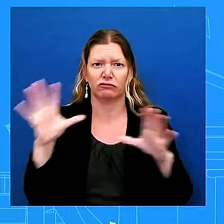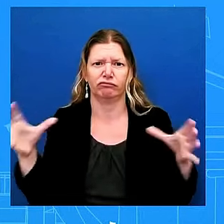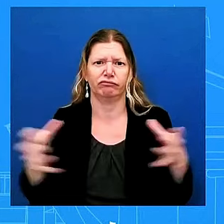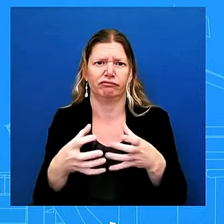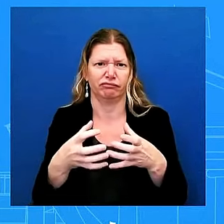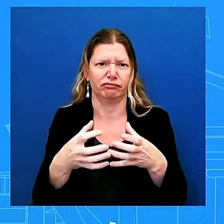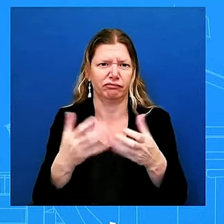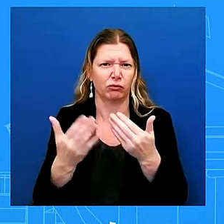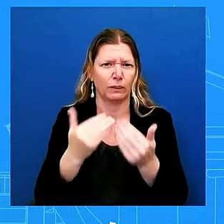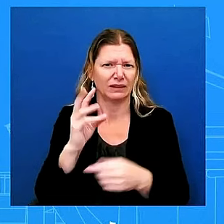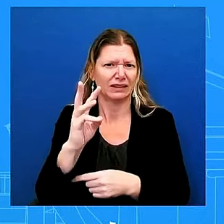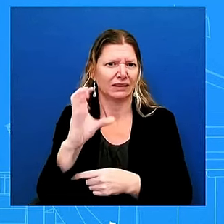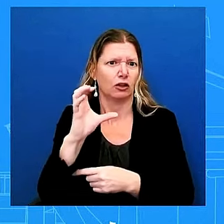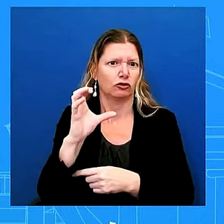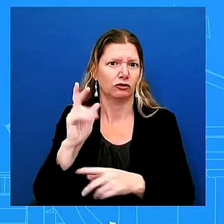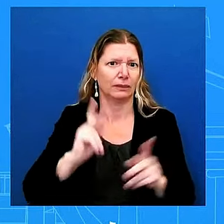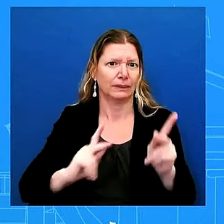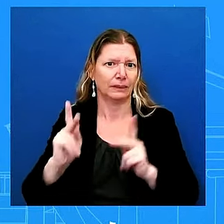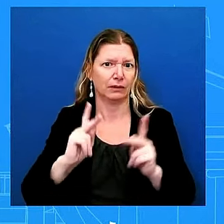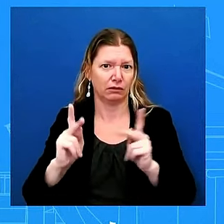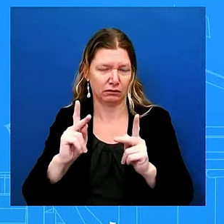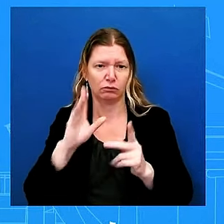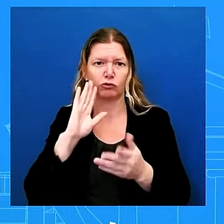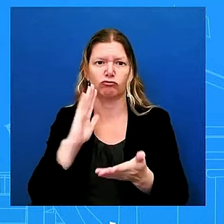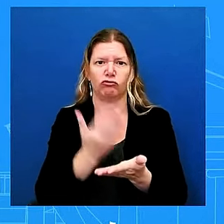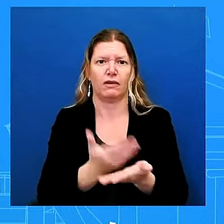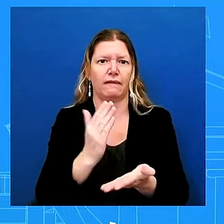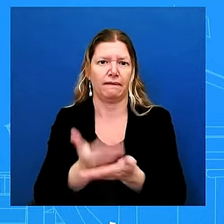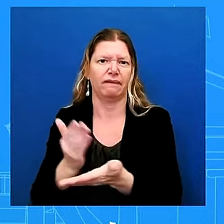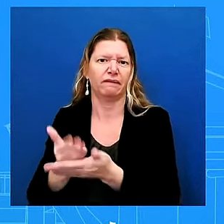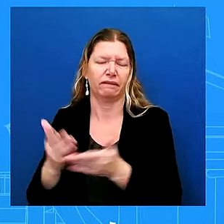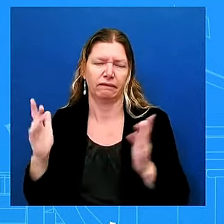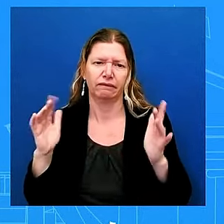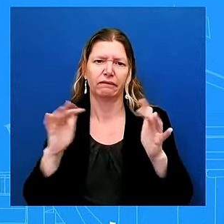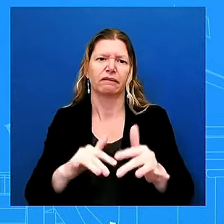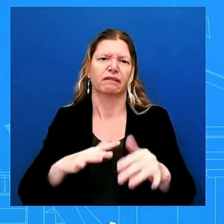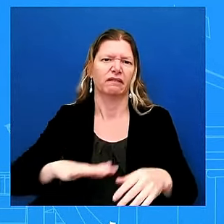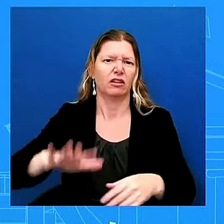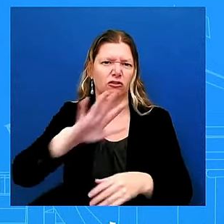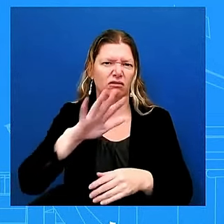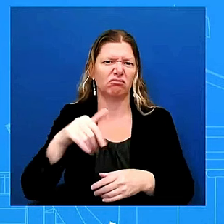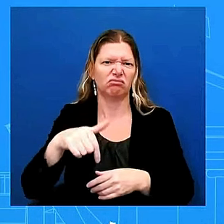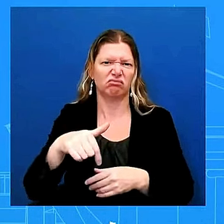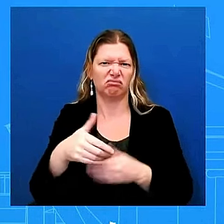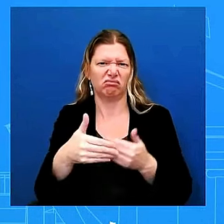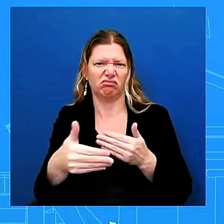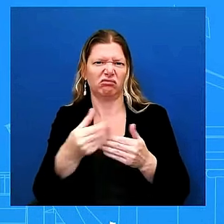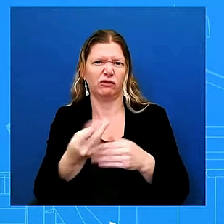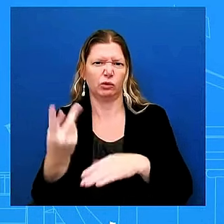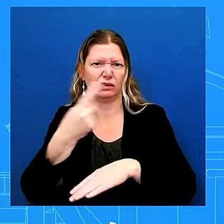days increasing the total number of urban search and rescue personnel to over 1 250